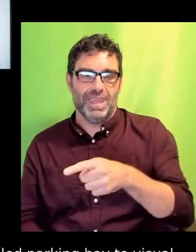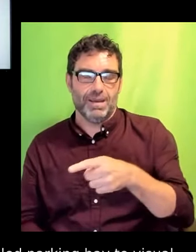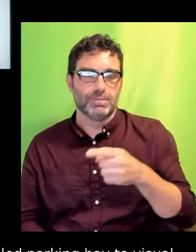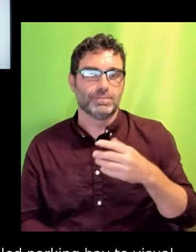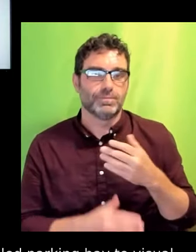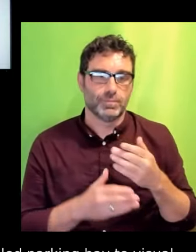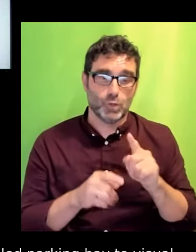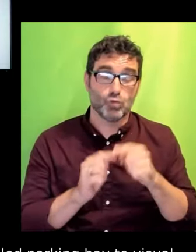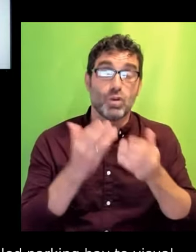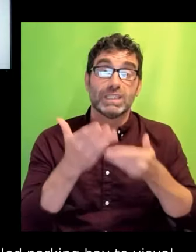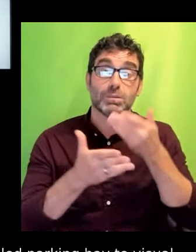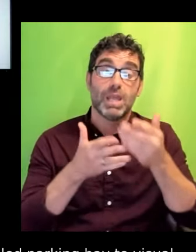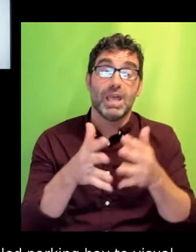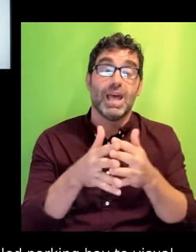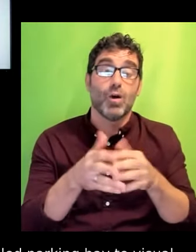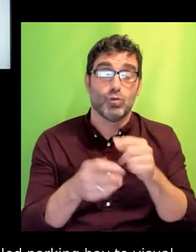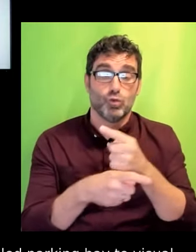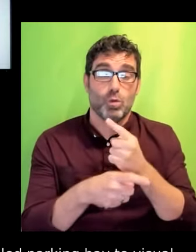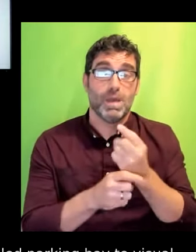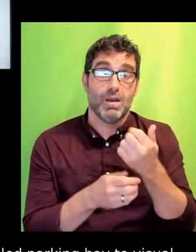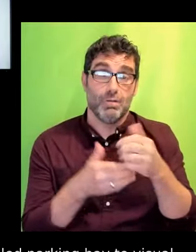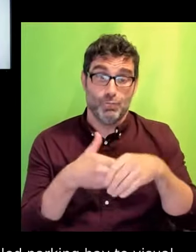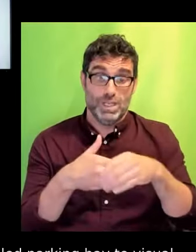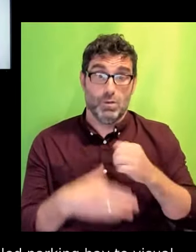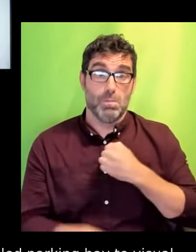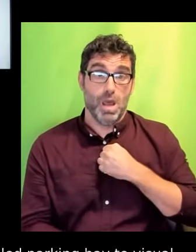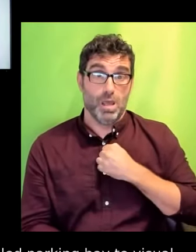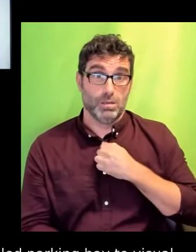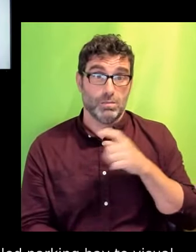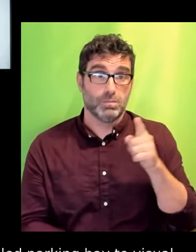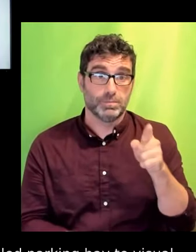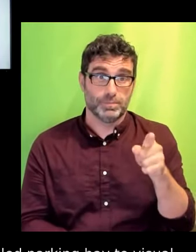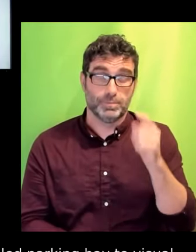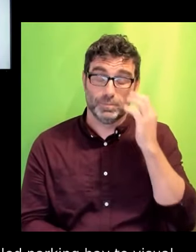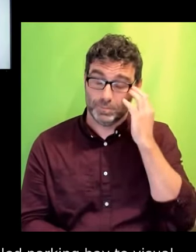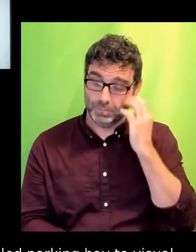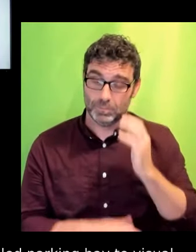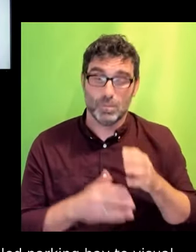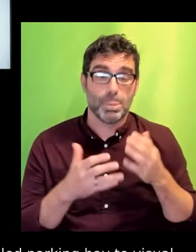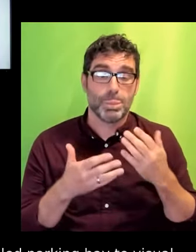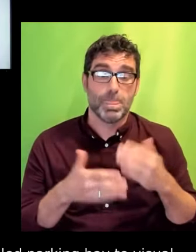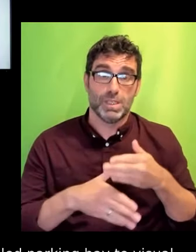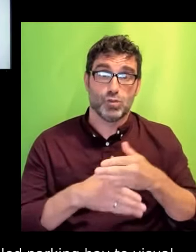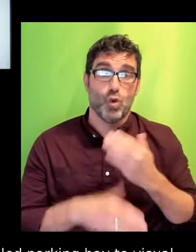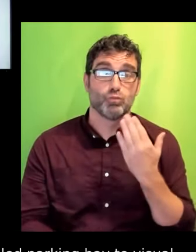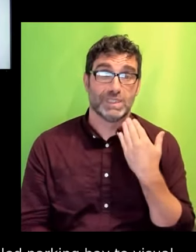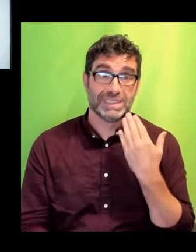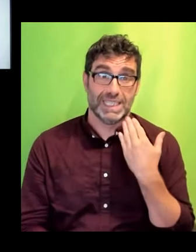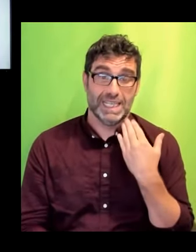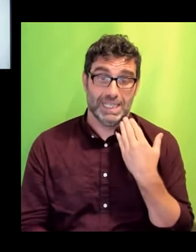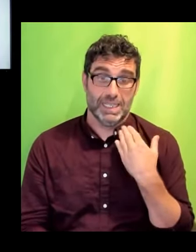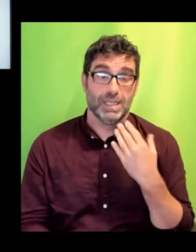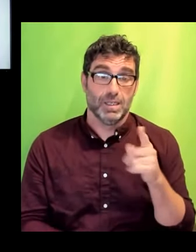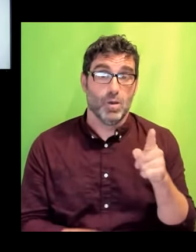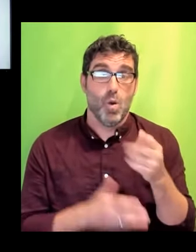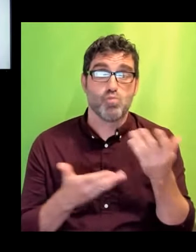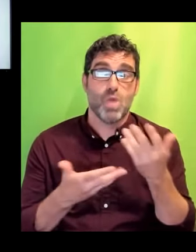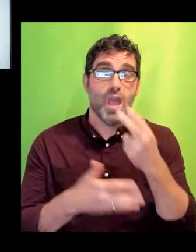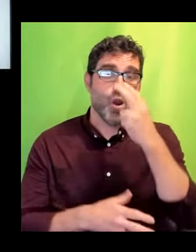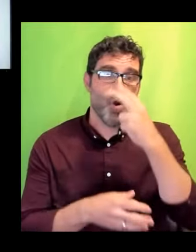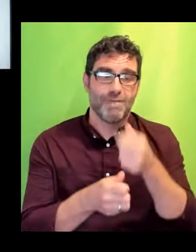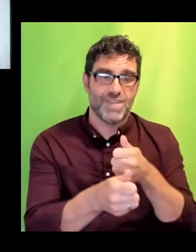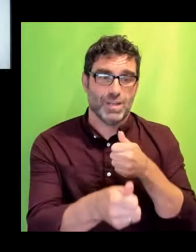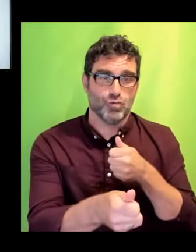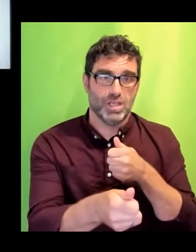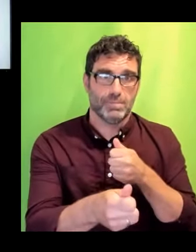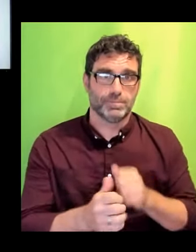job where they were filming in a studio, an old factory actually. Every day that she was required to work on the truck at Unibase my friend who cannot